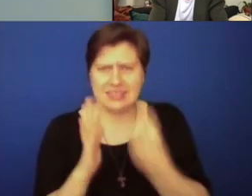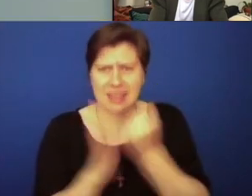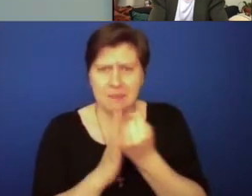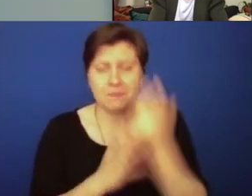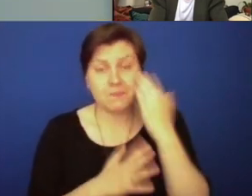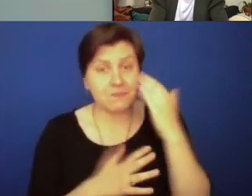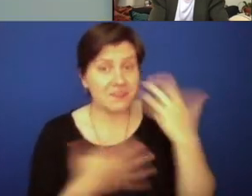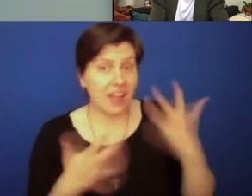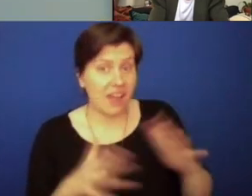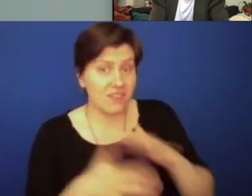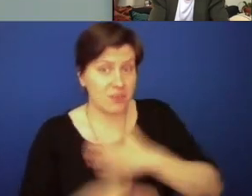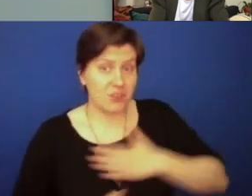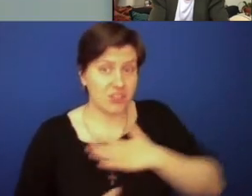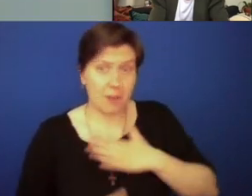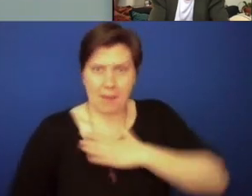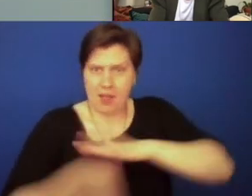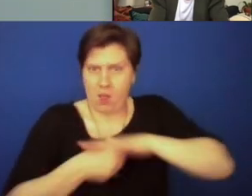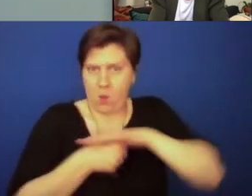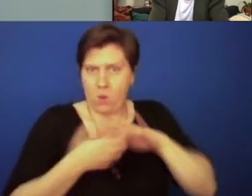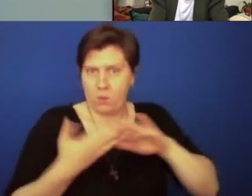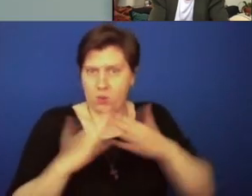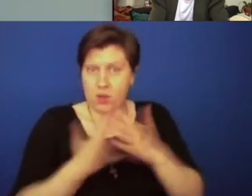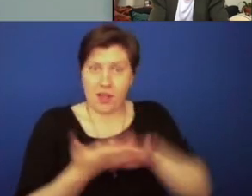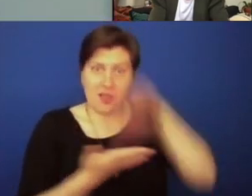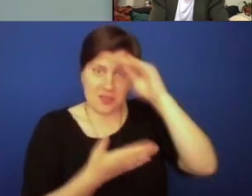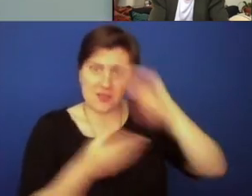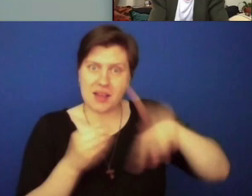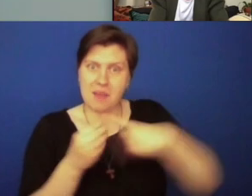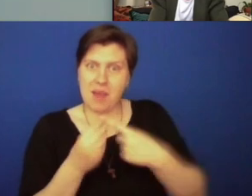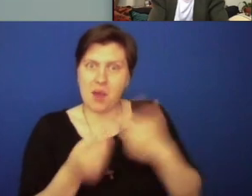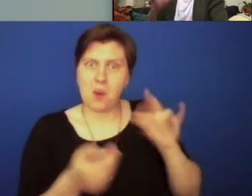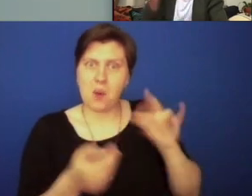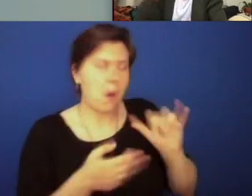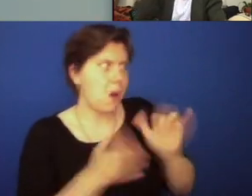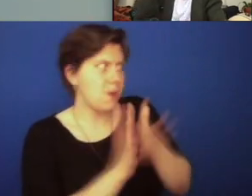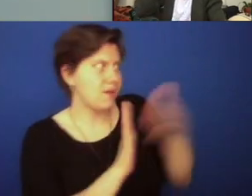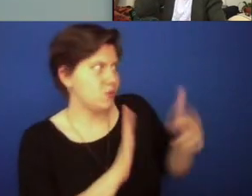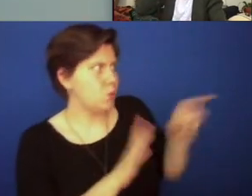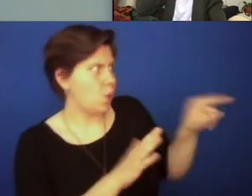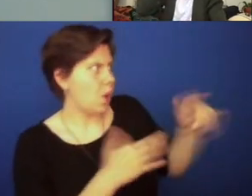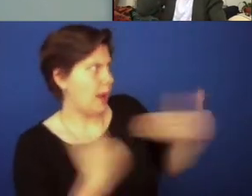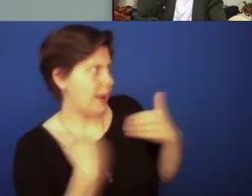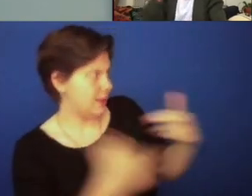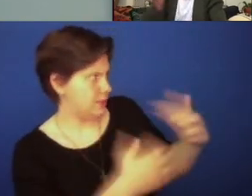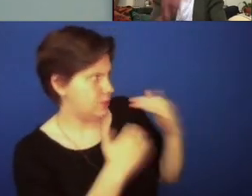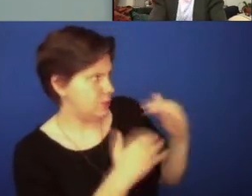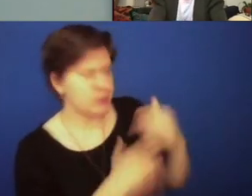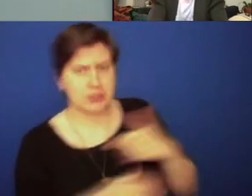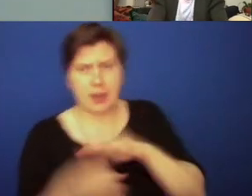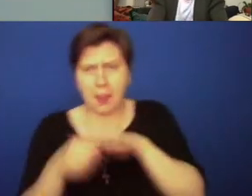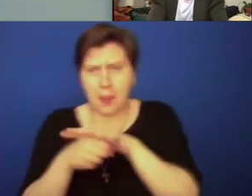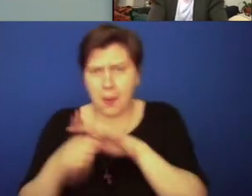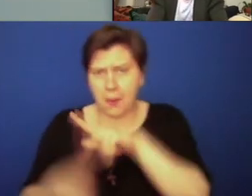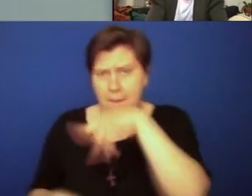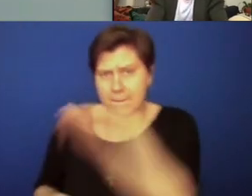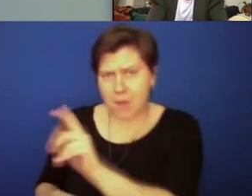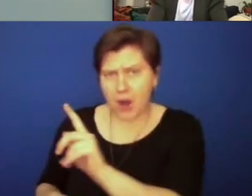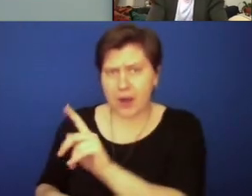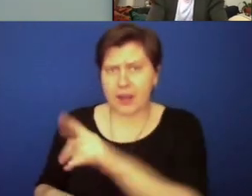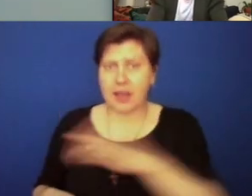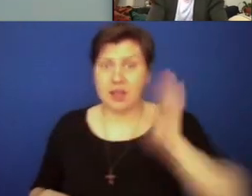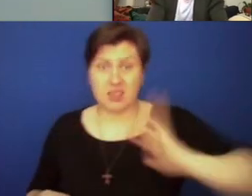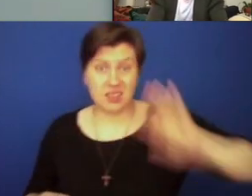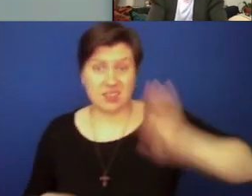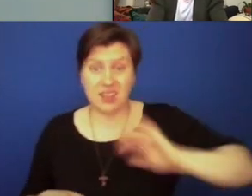appreciated even in my local community learning about the neighborhood next door that had a deed restriction, the local park that I play with with my daughter that wasn't